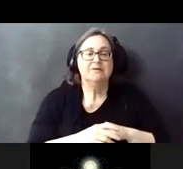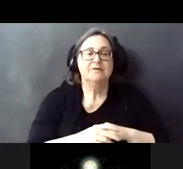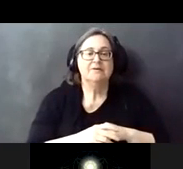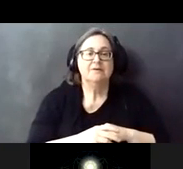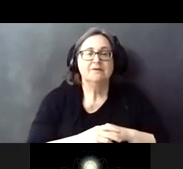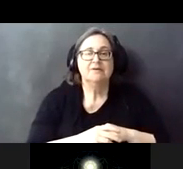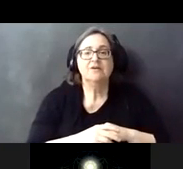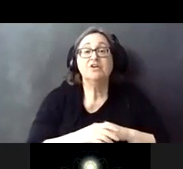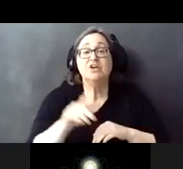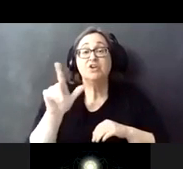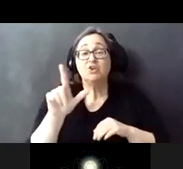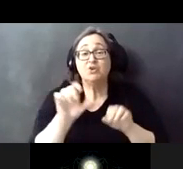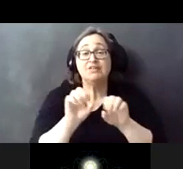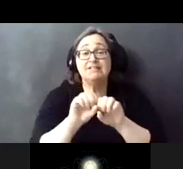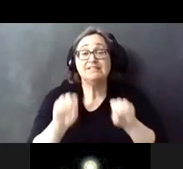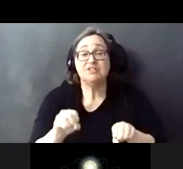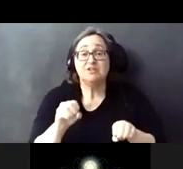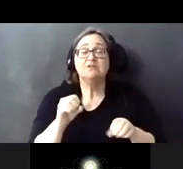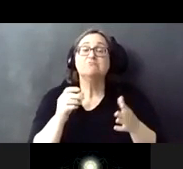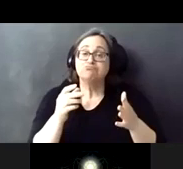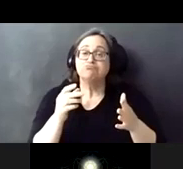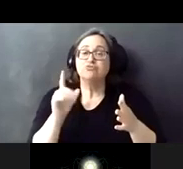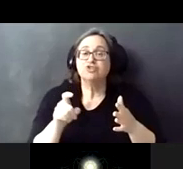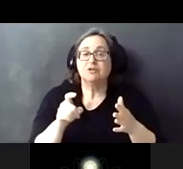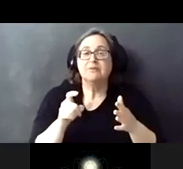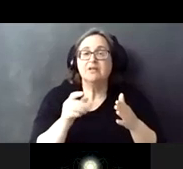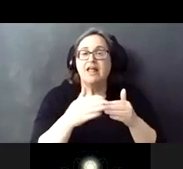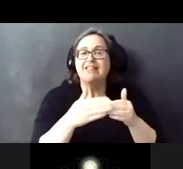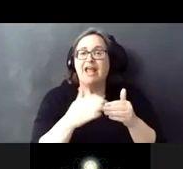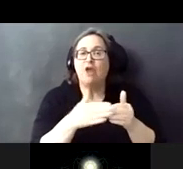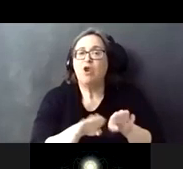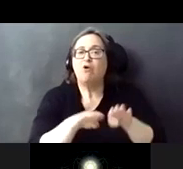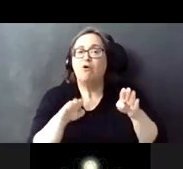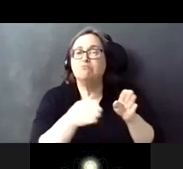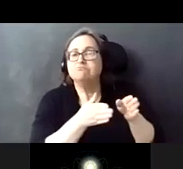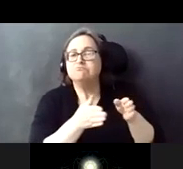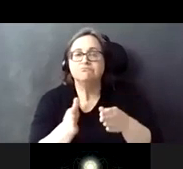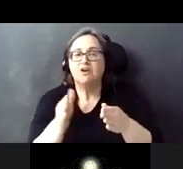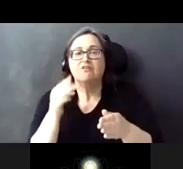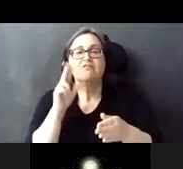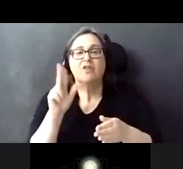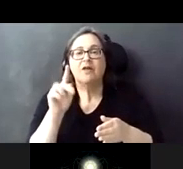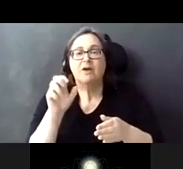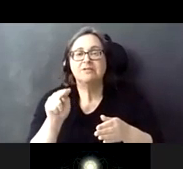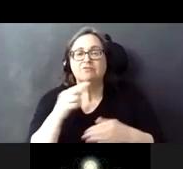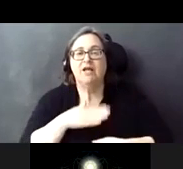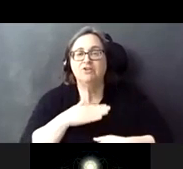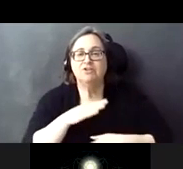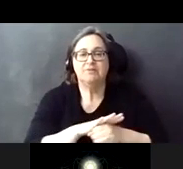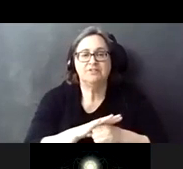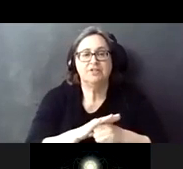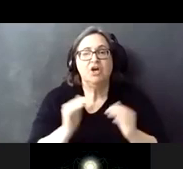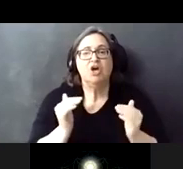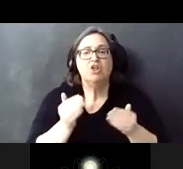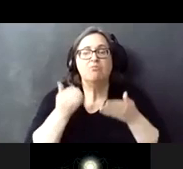The Lawrence station intends to be a gateway to the Uptown Entertainment District. The proposed overhead lighting panels between